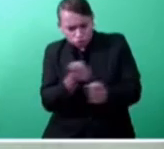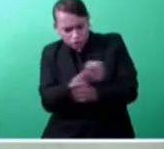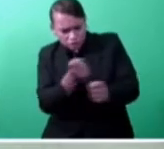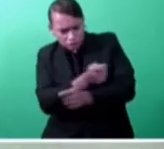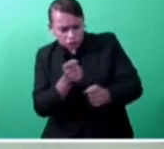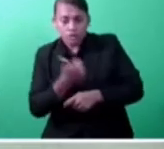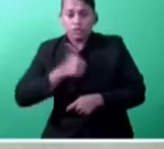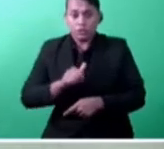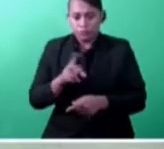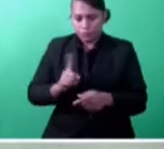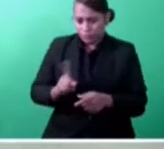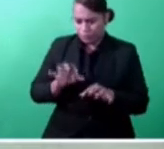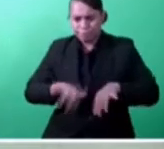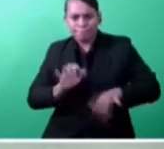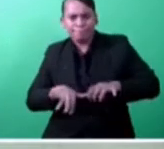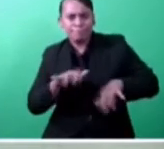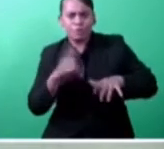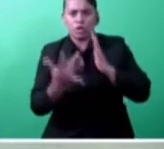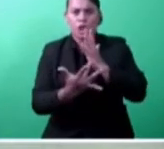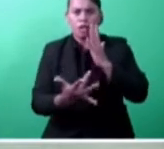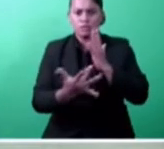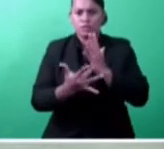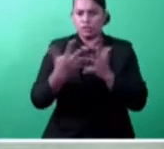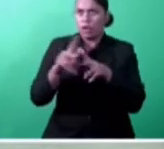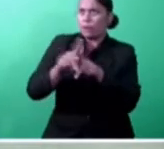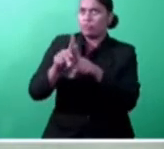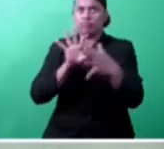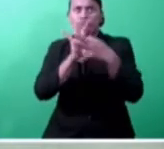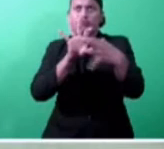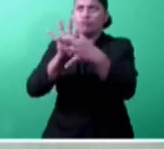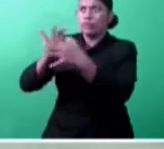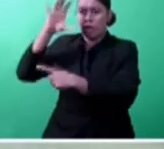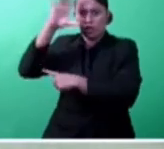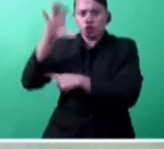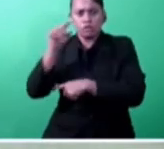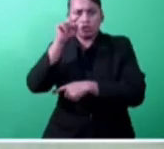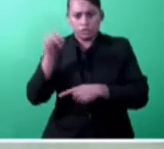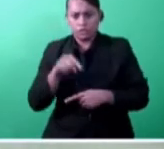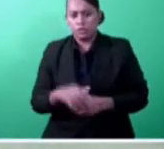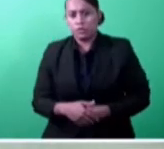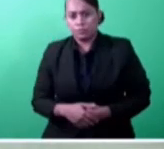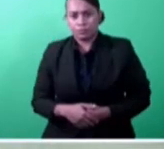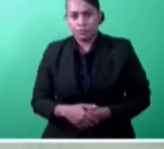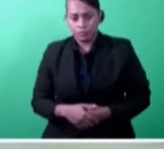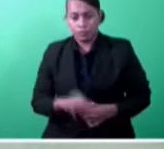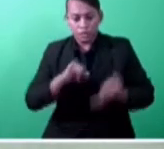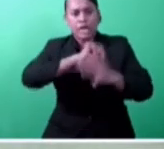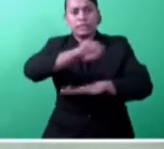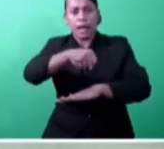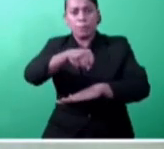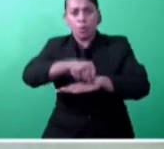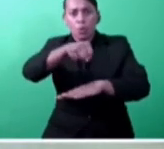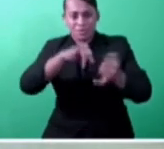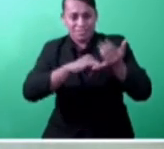has partnered with the World Bank Group and the Singapore Corporation Enterprise to implement reforms under Digital